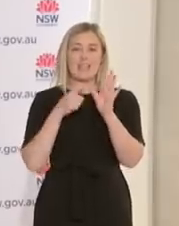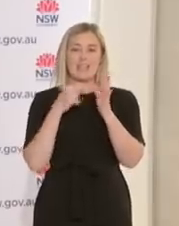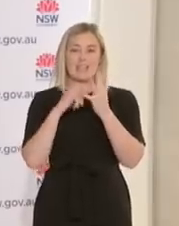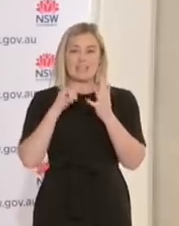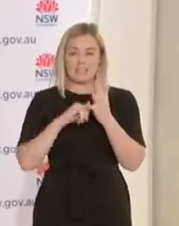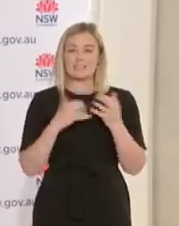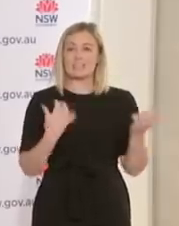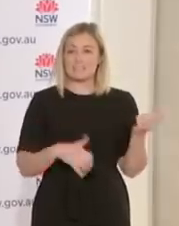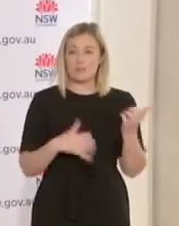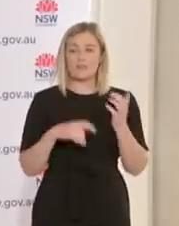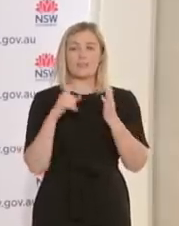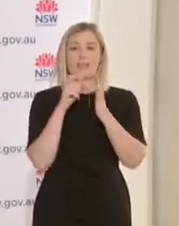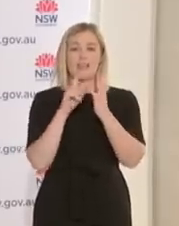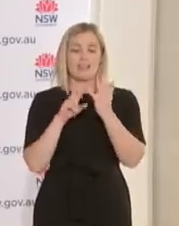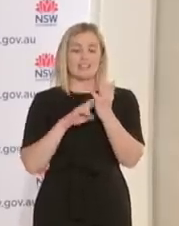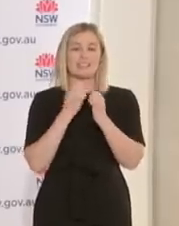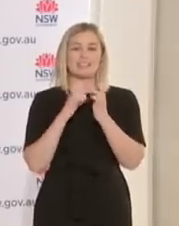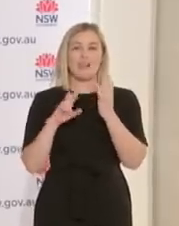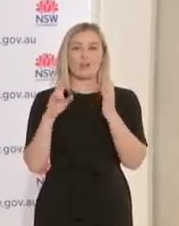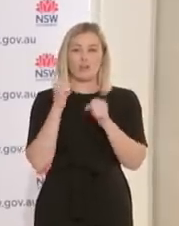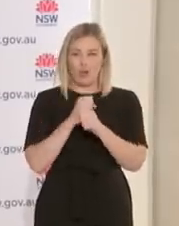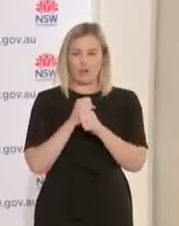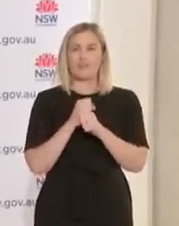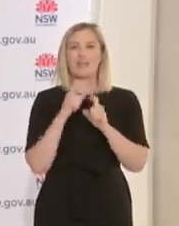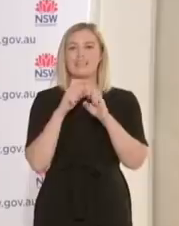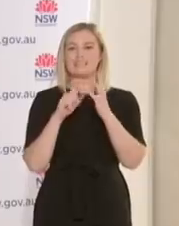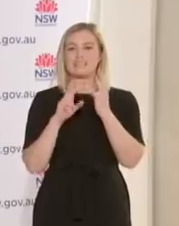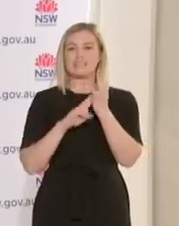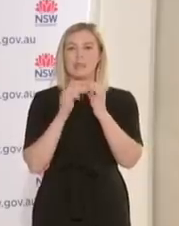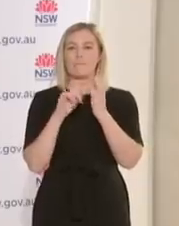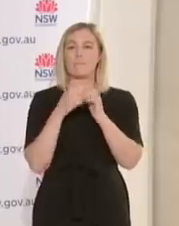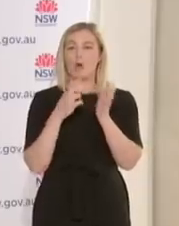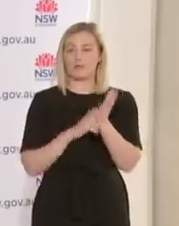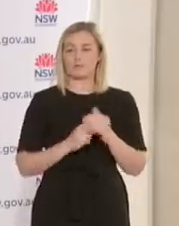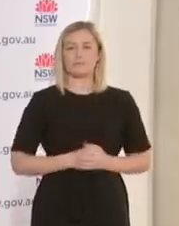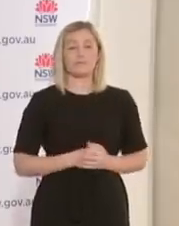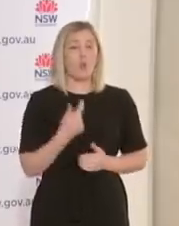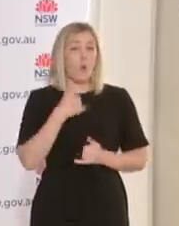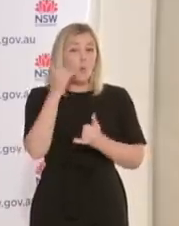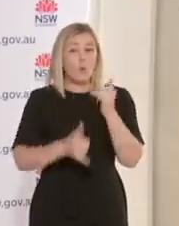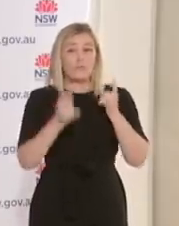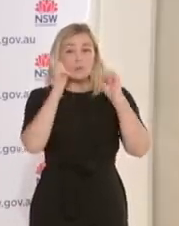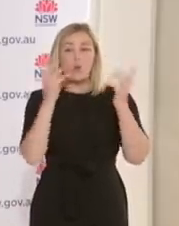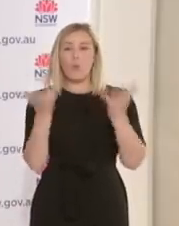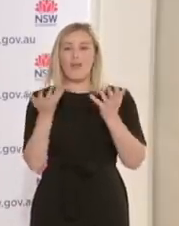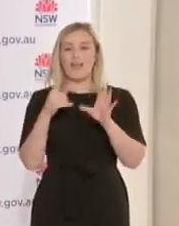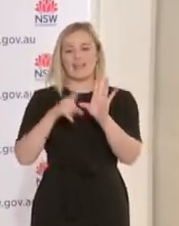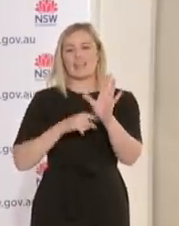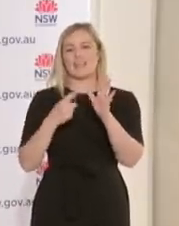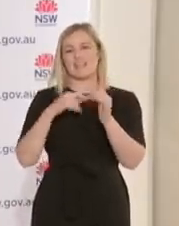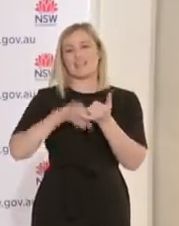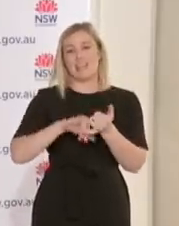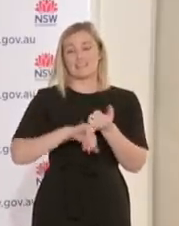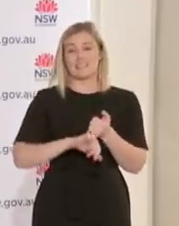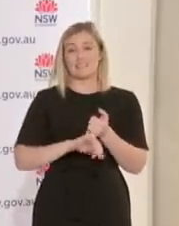Dunbogan and Dungog treatment plants. I'm particularly concerned by Yass, where we're seeing an increase in the level of the